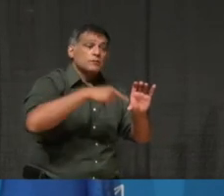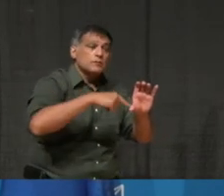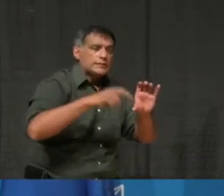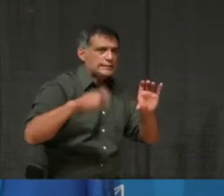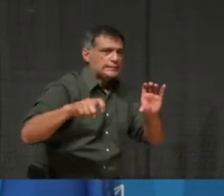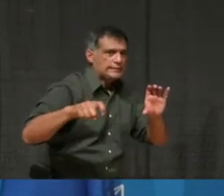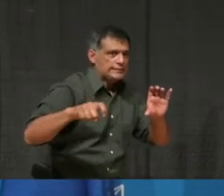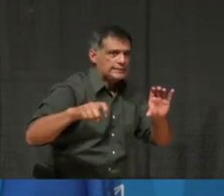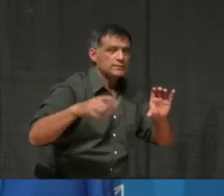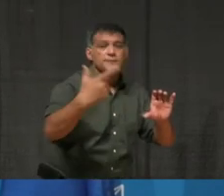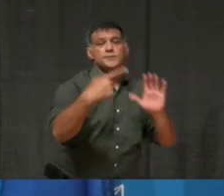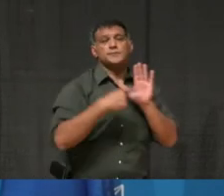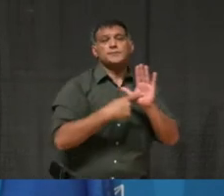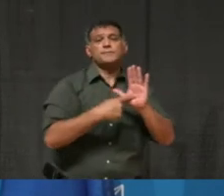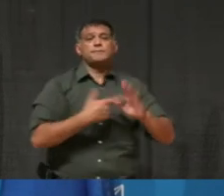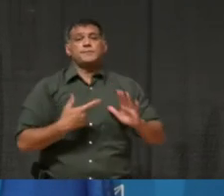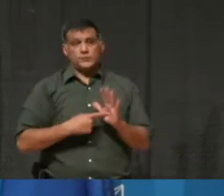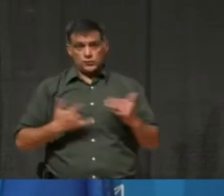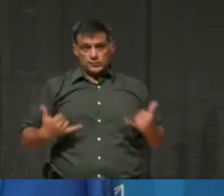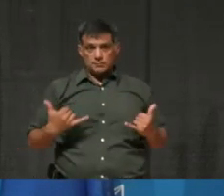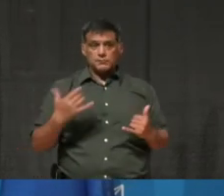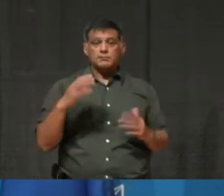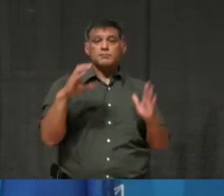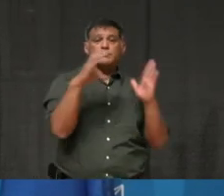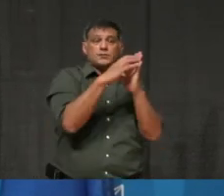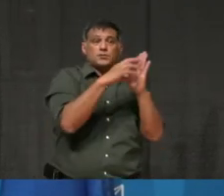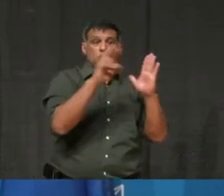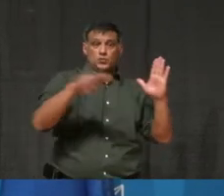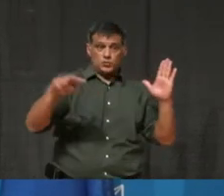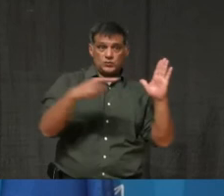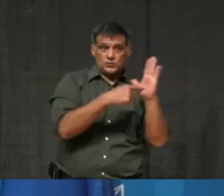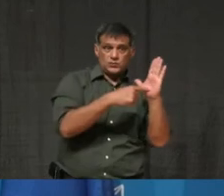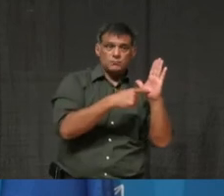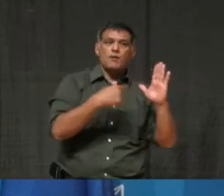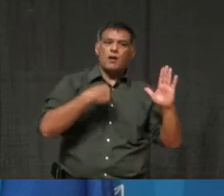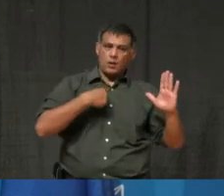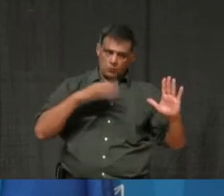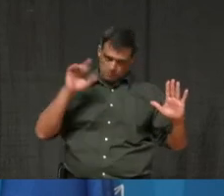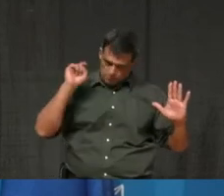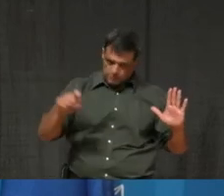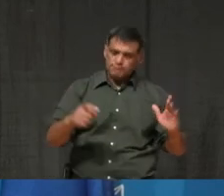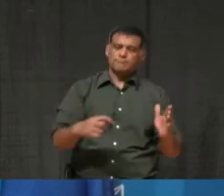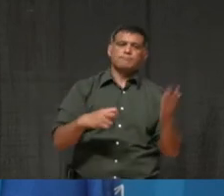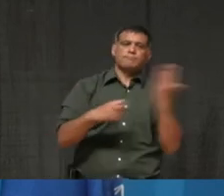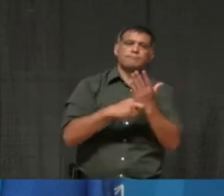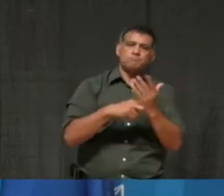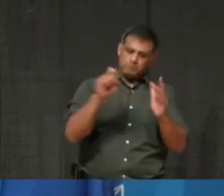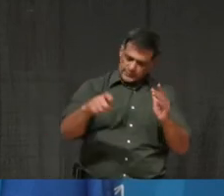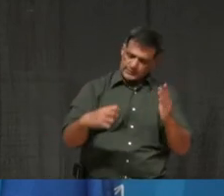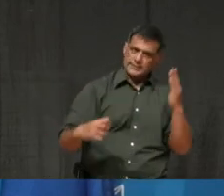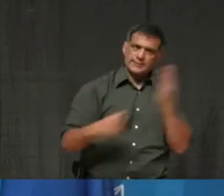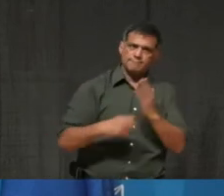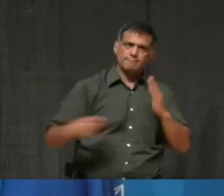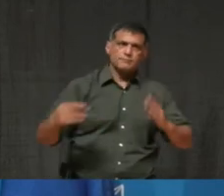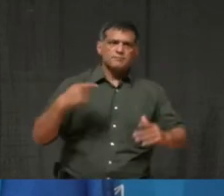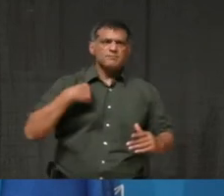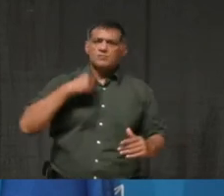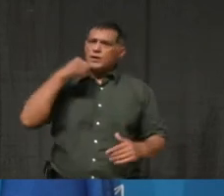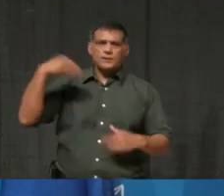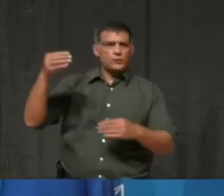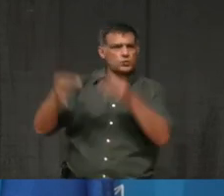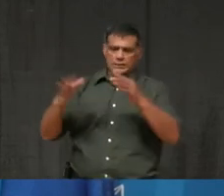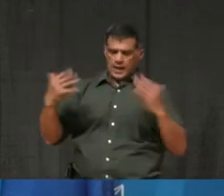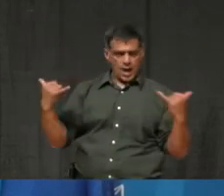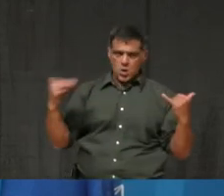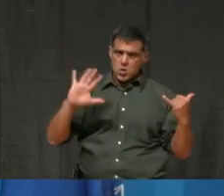on a section 22. That's the order, uh, that was made, uh, at the provincial level so that we don't necessarily have to take people to court now, uh, for not, uh, for not